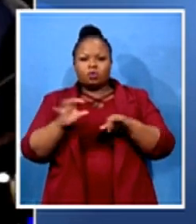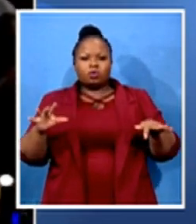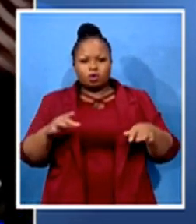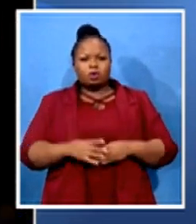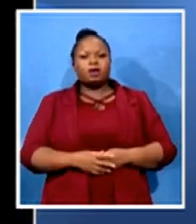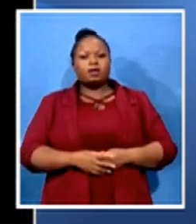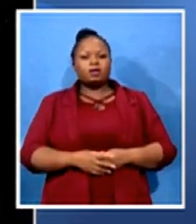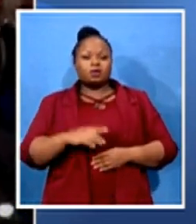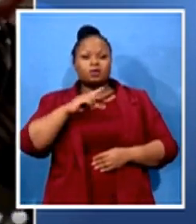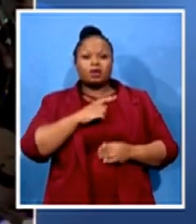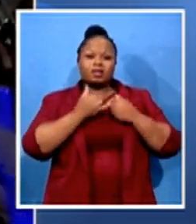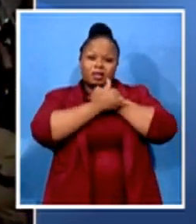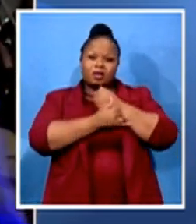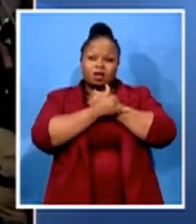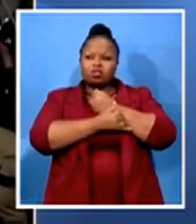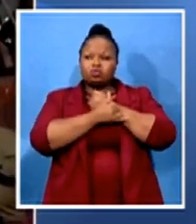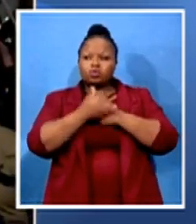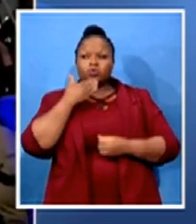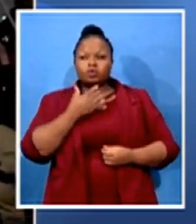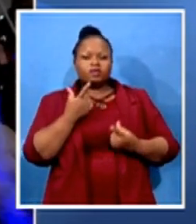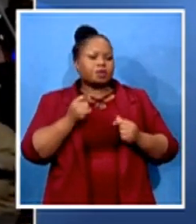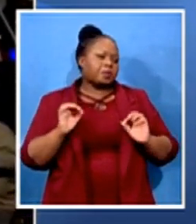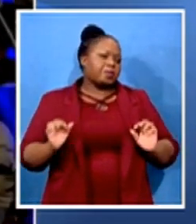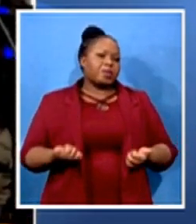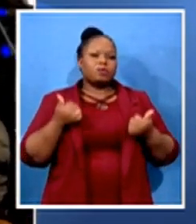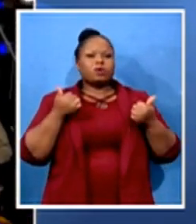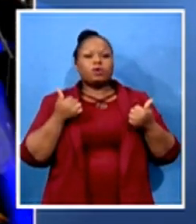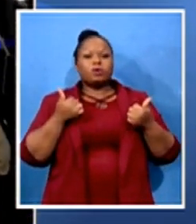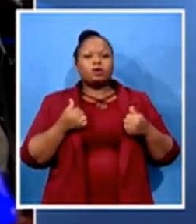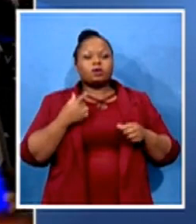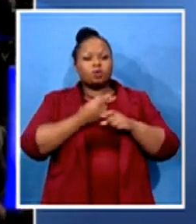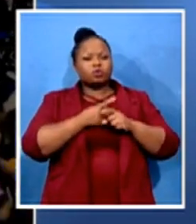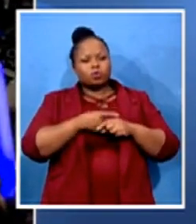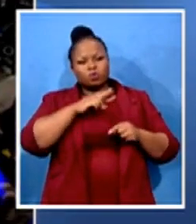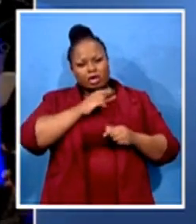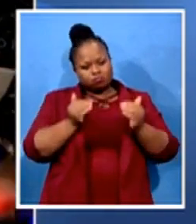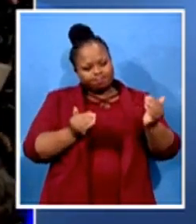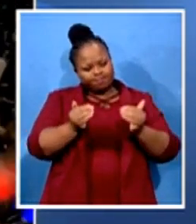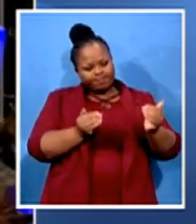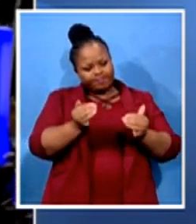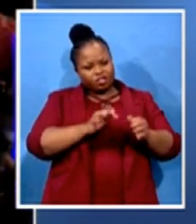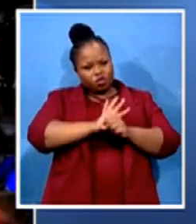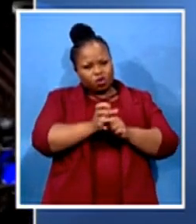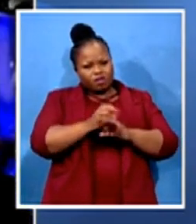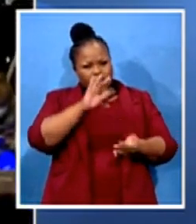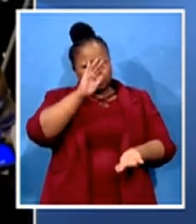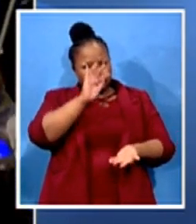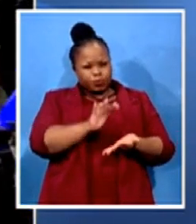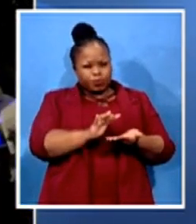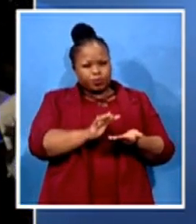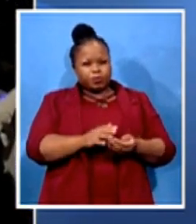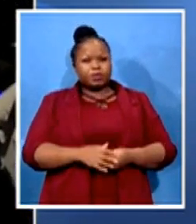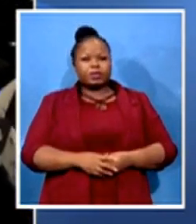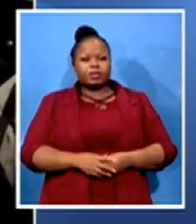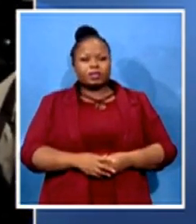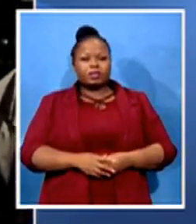very well in terms of managing this pandemic, quietly so, those countries are led by